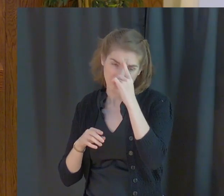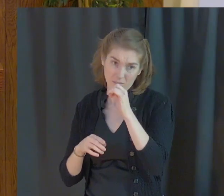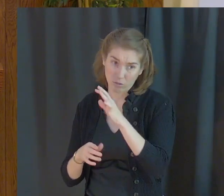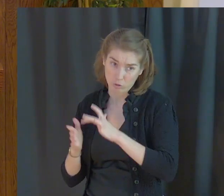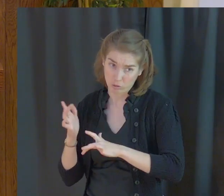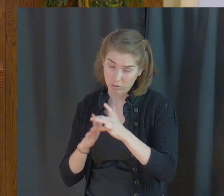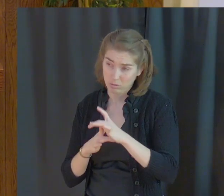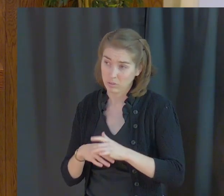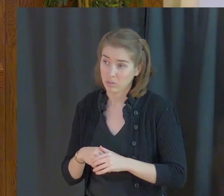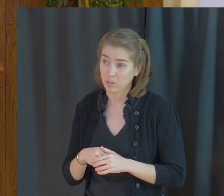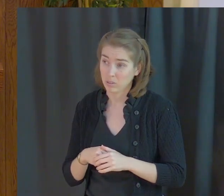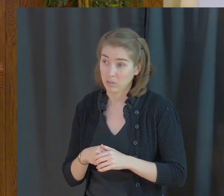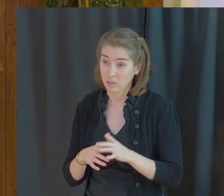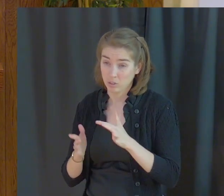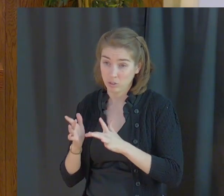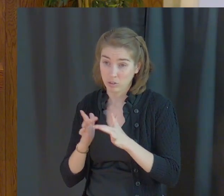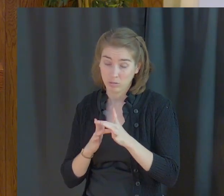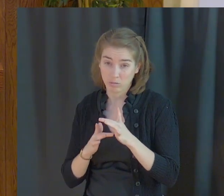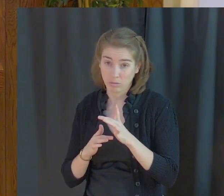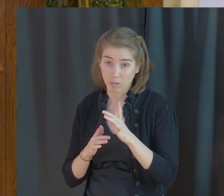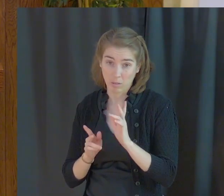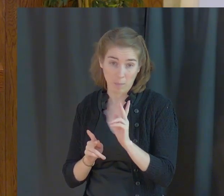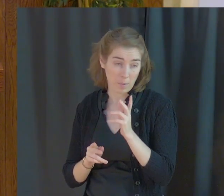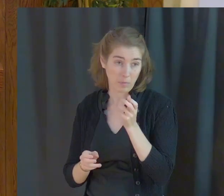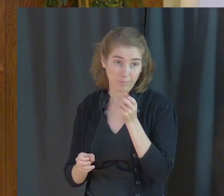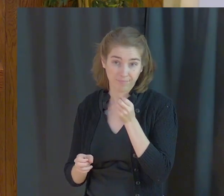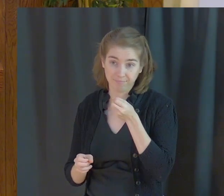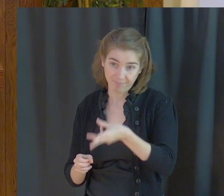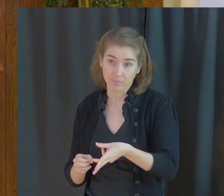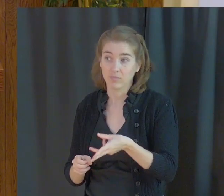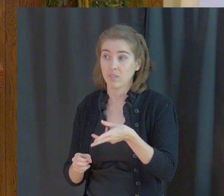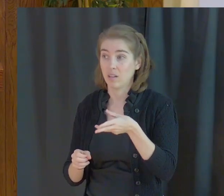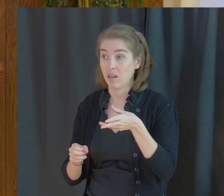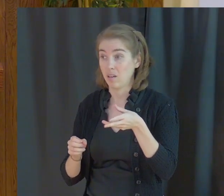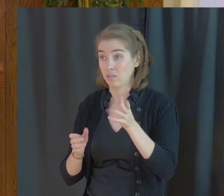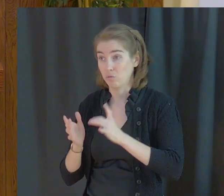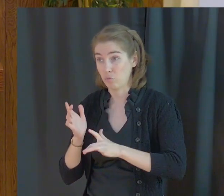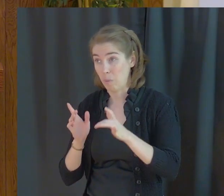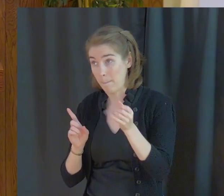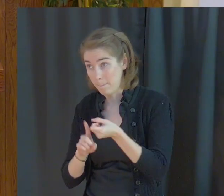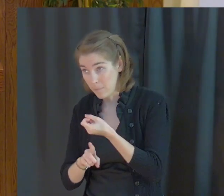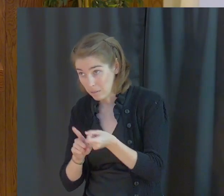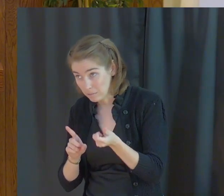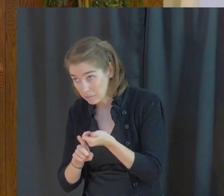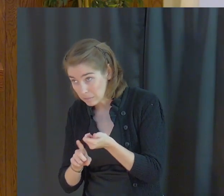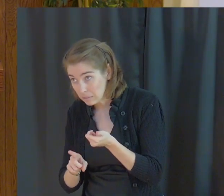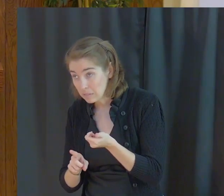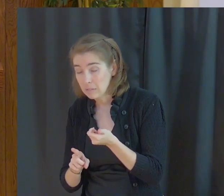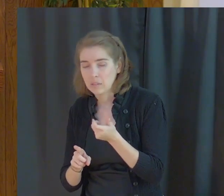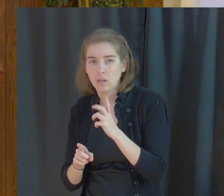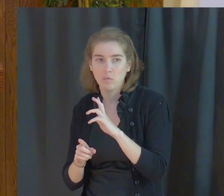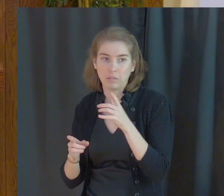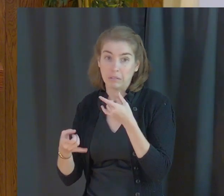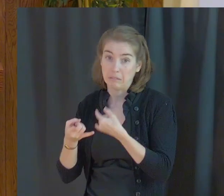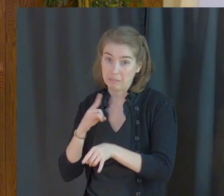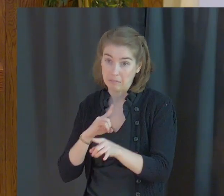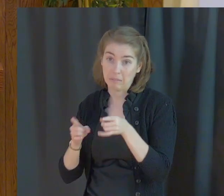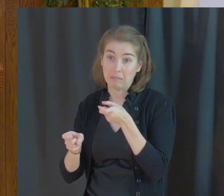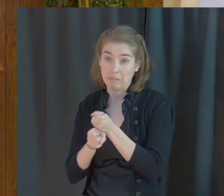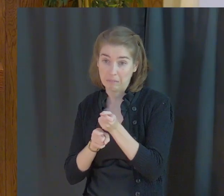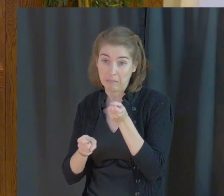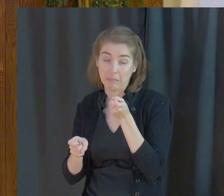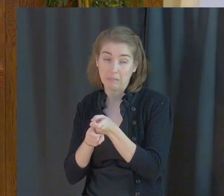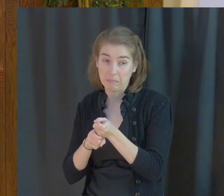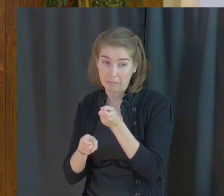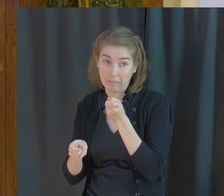Jesus was spat on. Jesus was beaten. Jesus was taunted all the way to